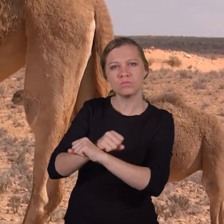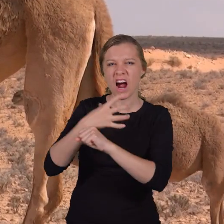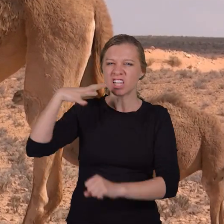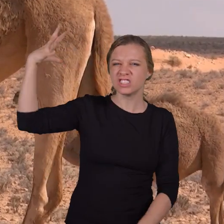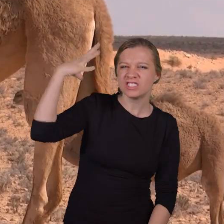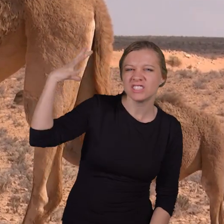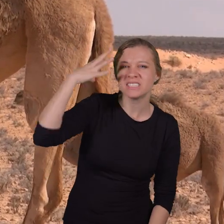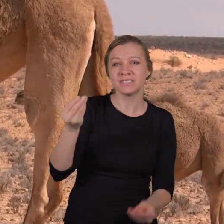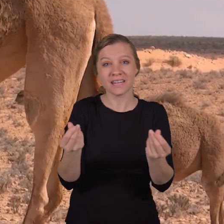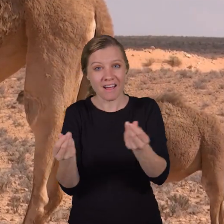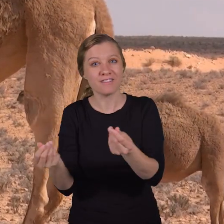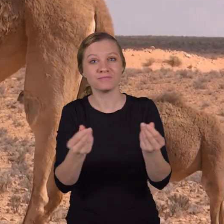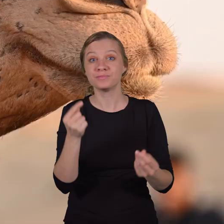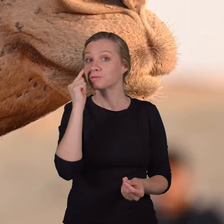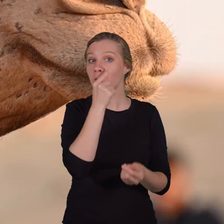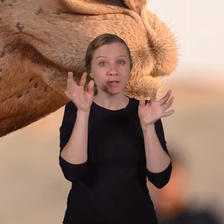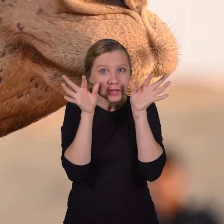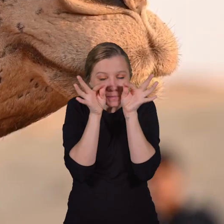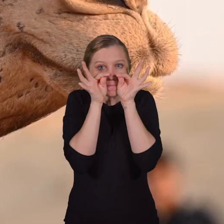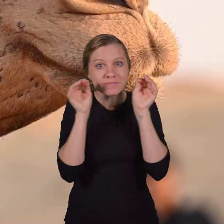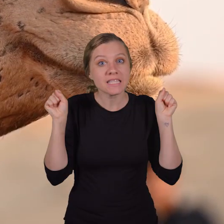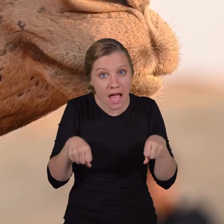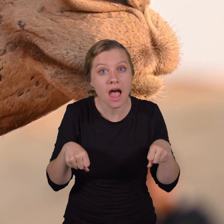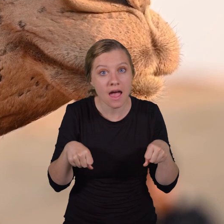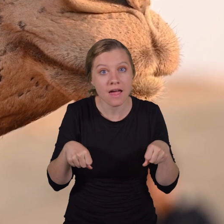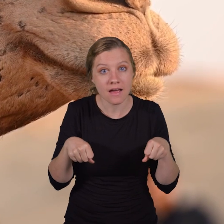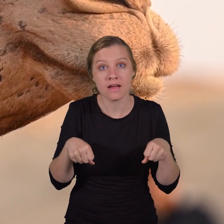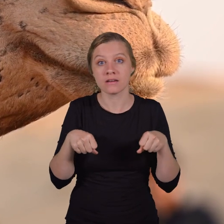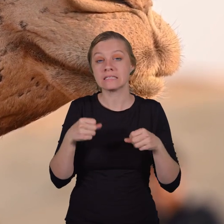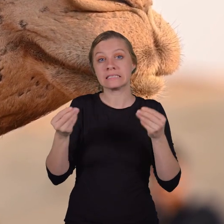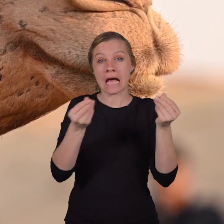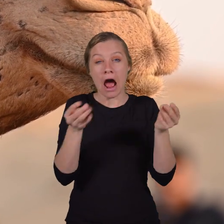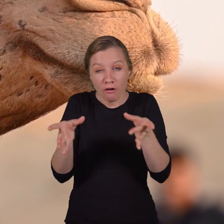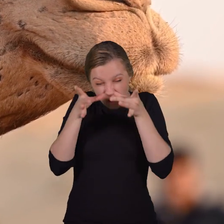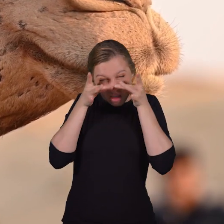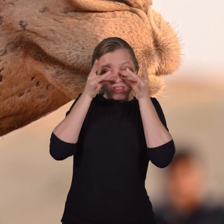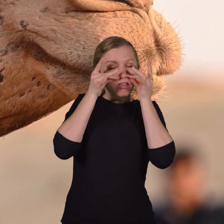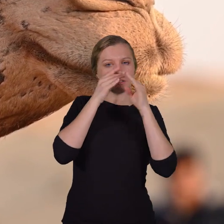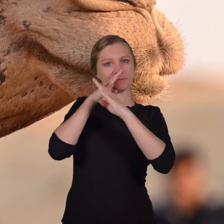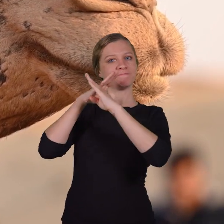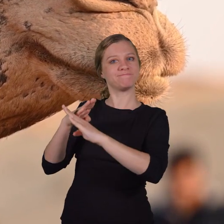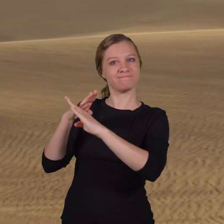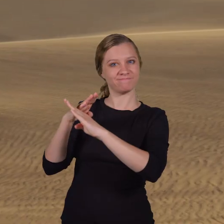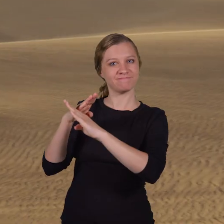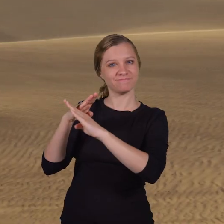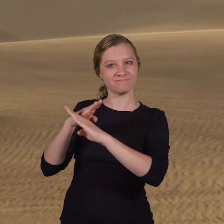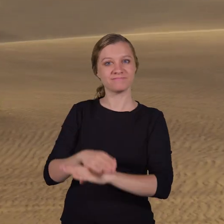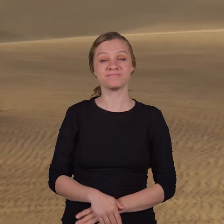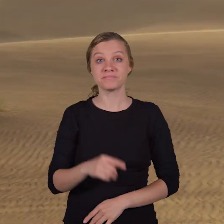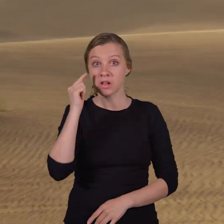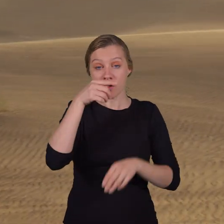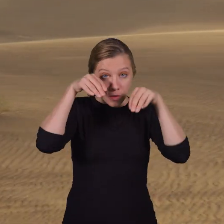them from the hot sun and sand. Plus, they can close their nostrils to avoid getting sand in their noses during